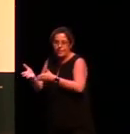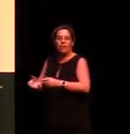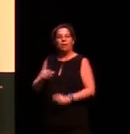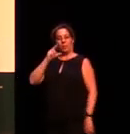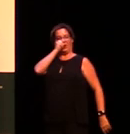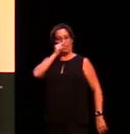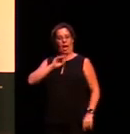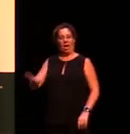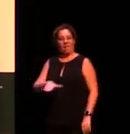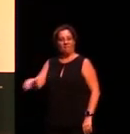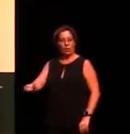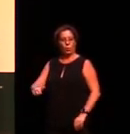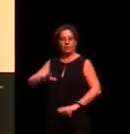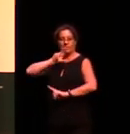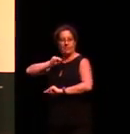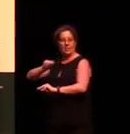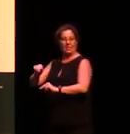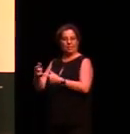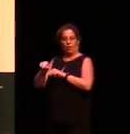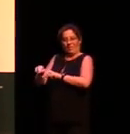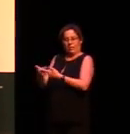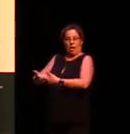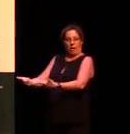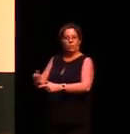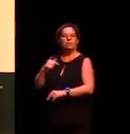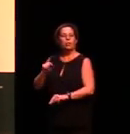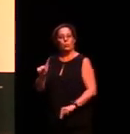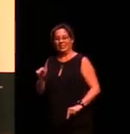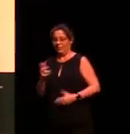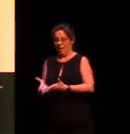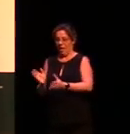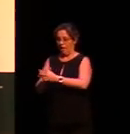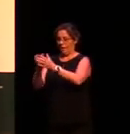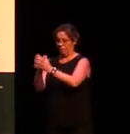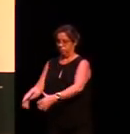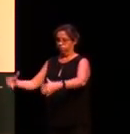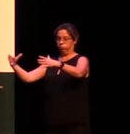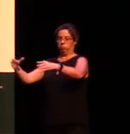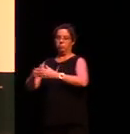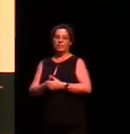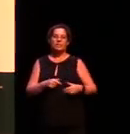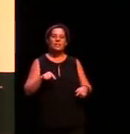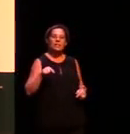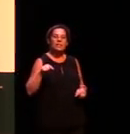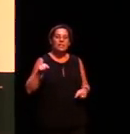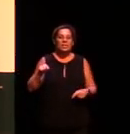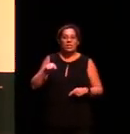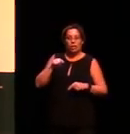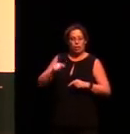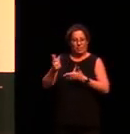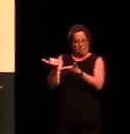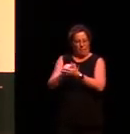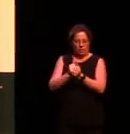speakers to work with. She's also published on syntactic and morphological theory and